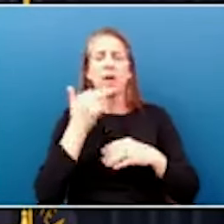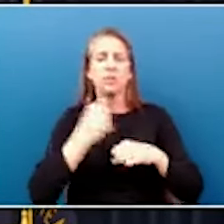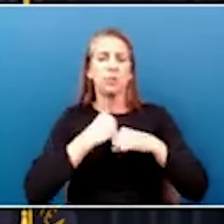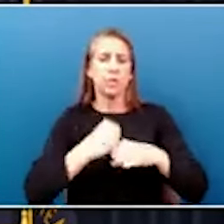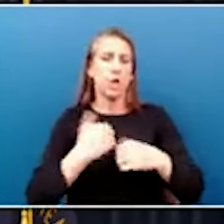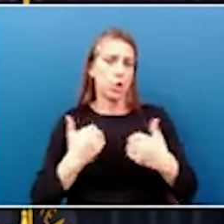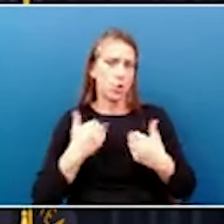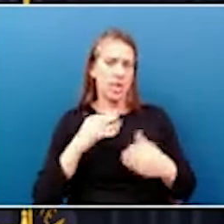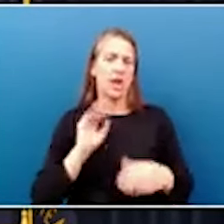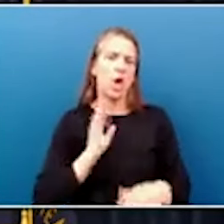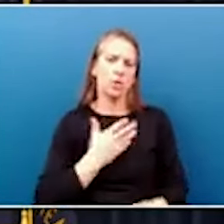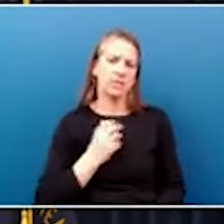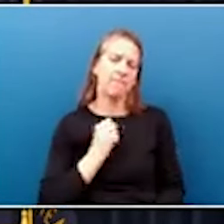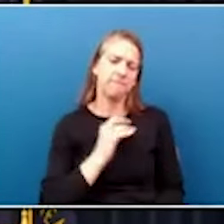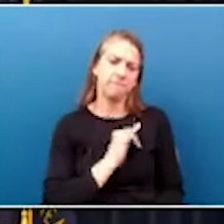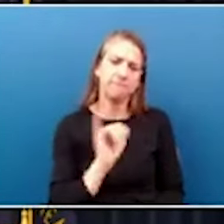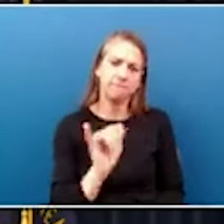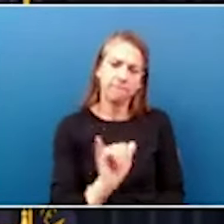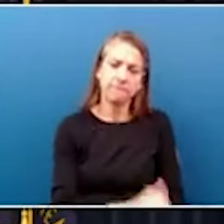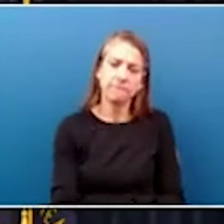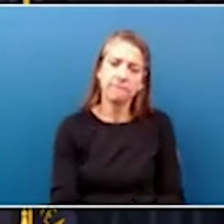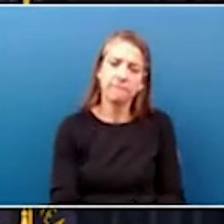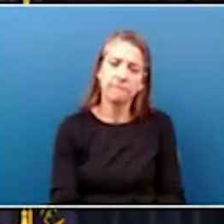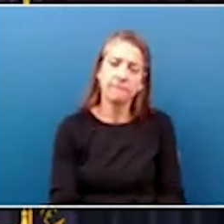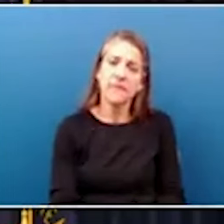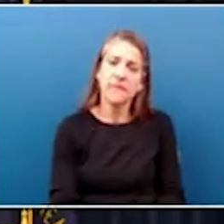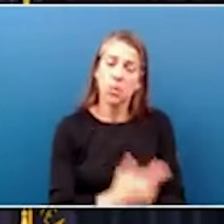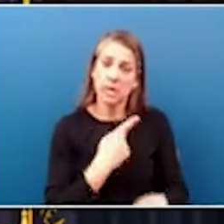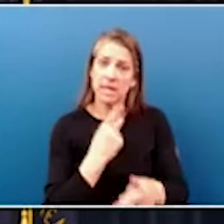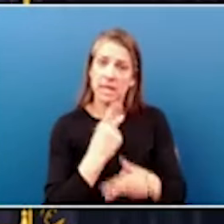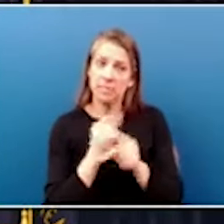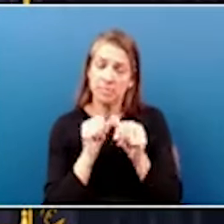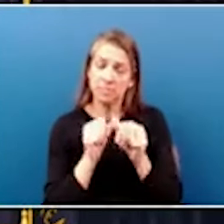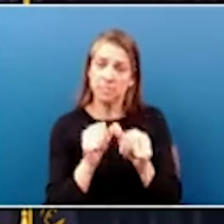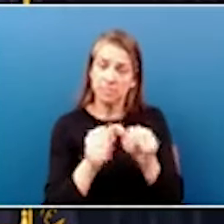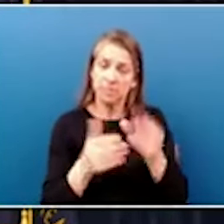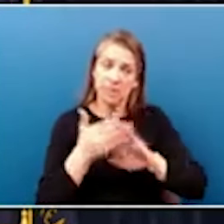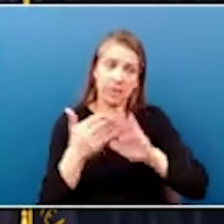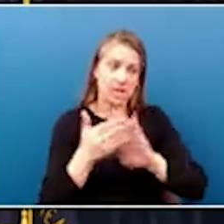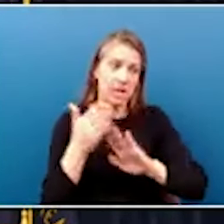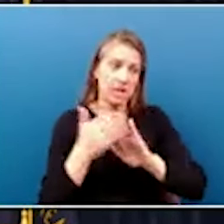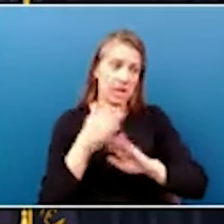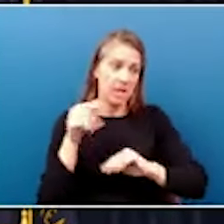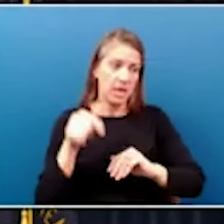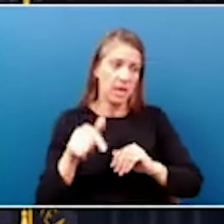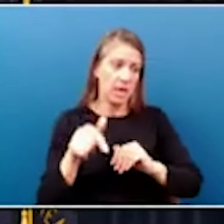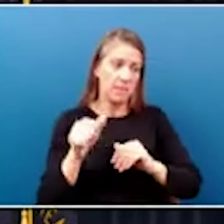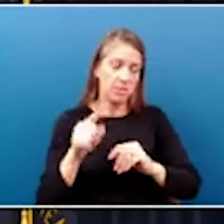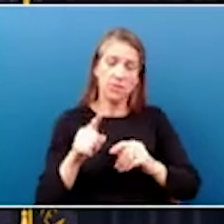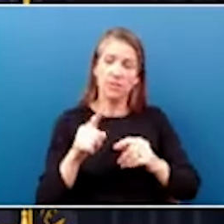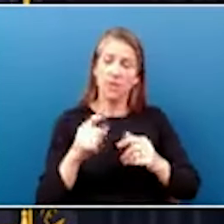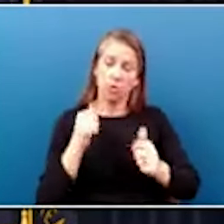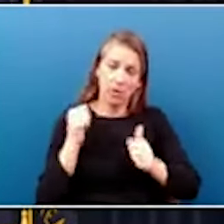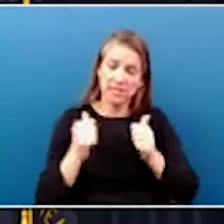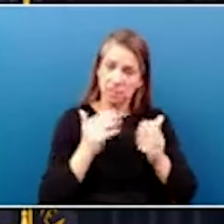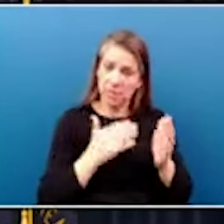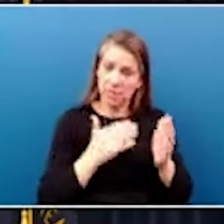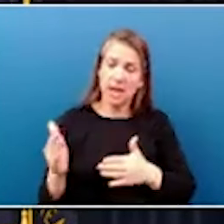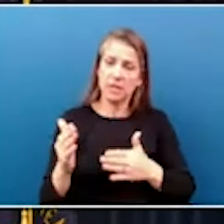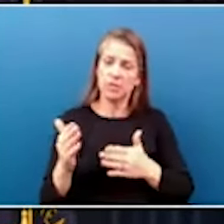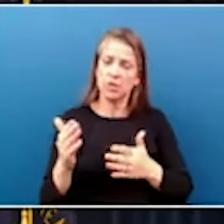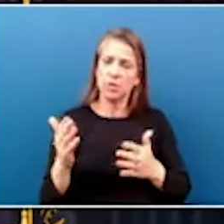while continuing to implement the administration's aggressive plans to enhance safety in response to violent